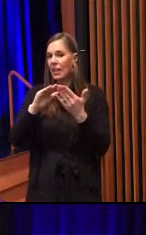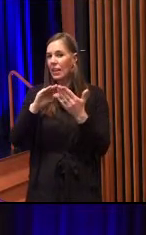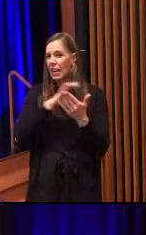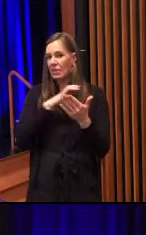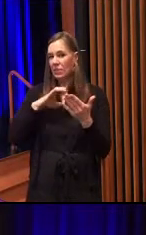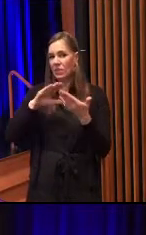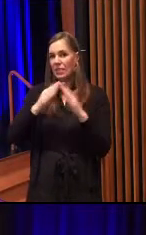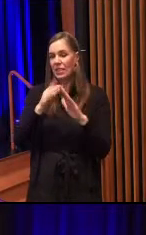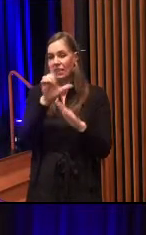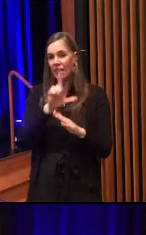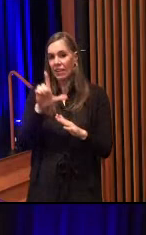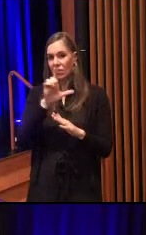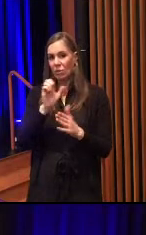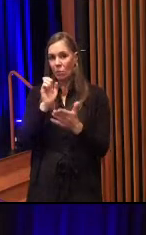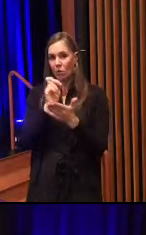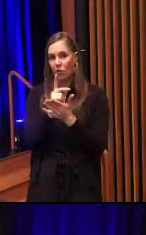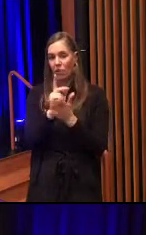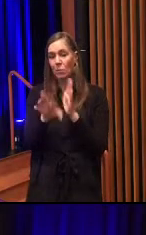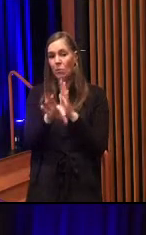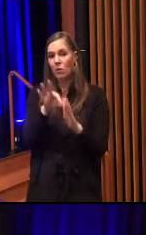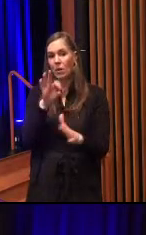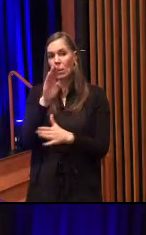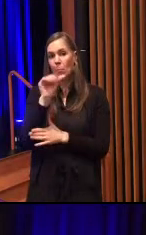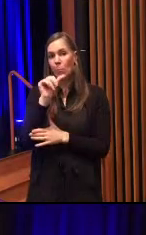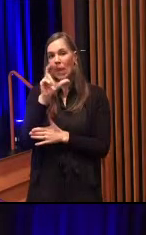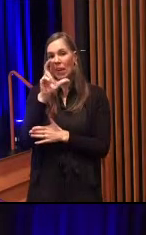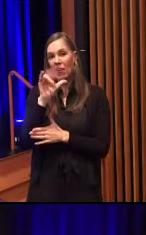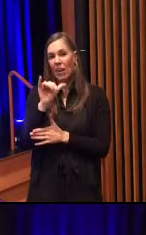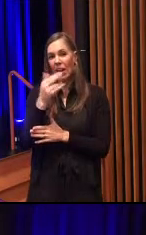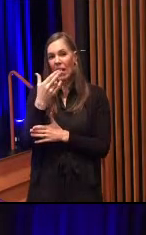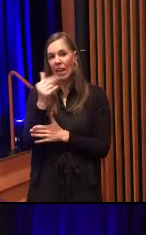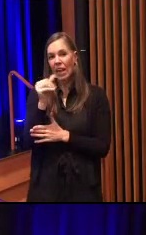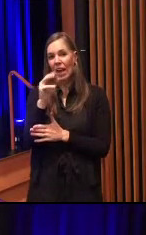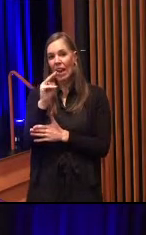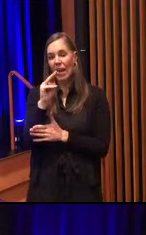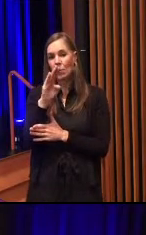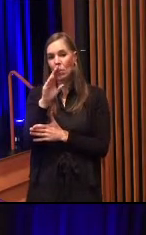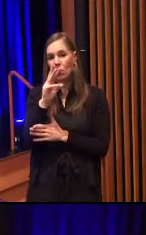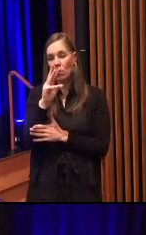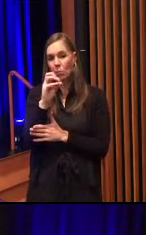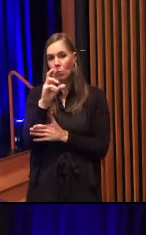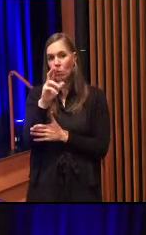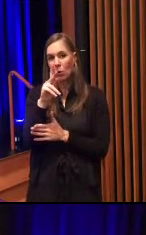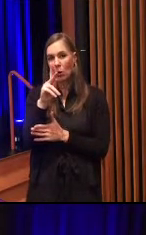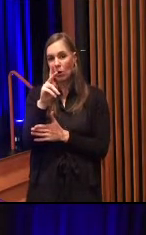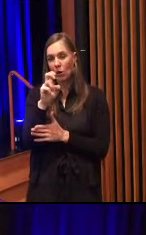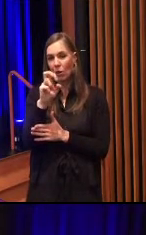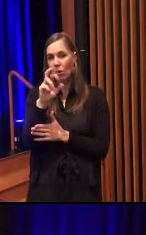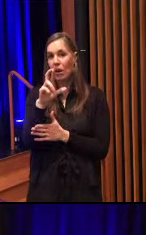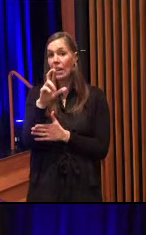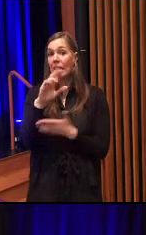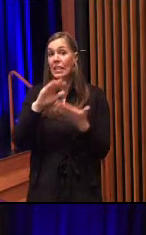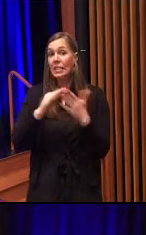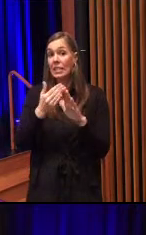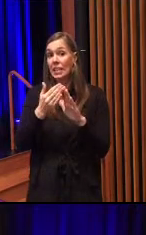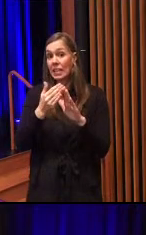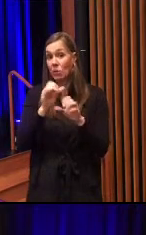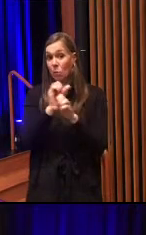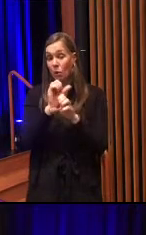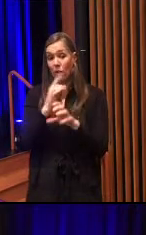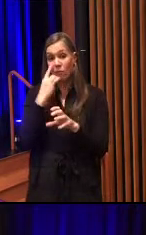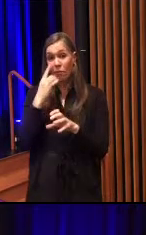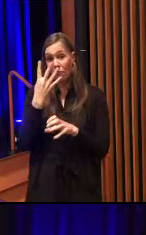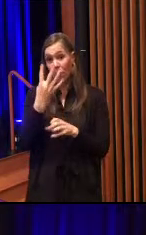Lancaster approving the appointment of Barry and Hanberger by Mayor Deneen Sirachi, a city solicitor for a term of four